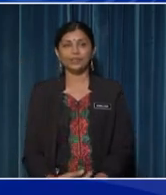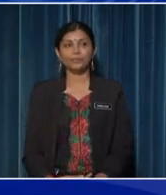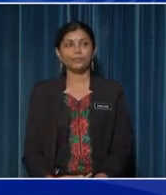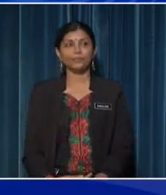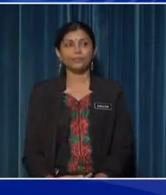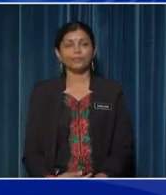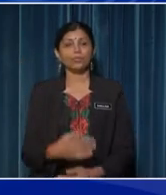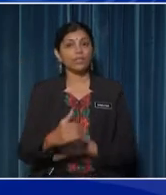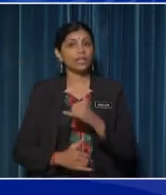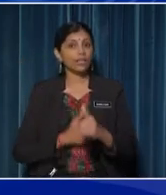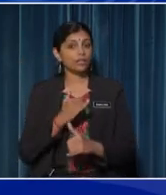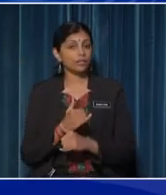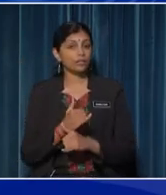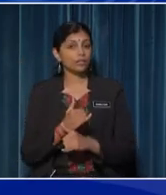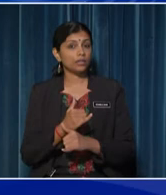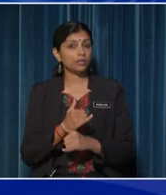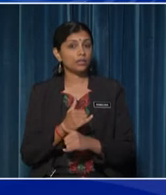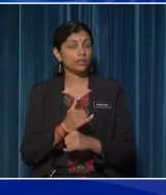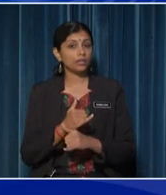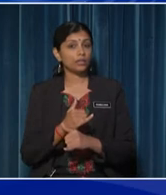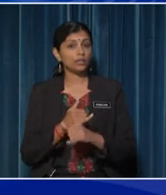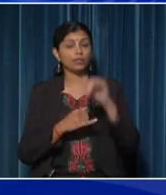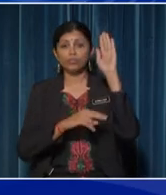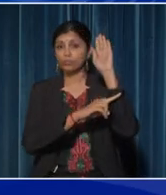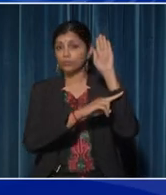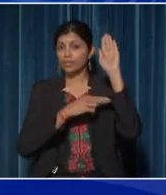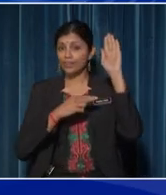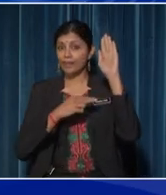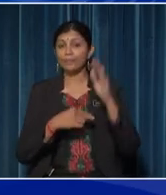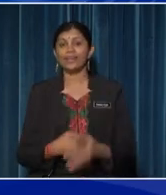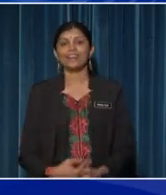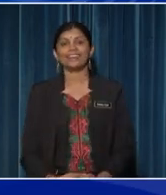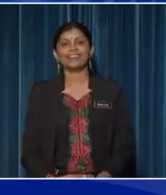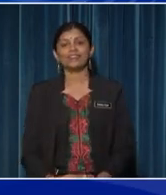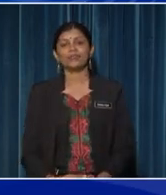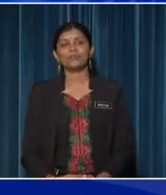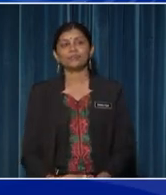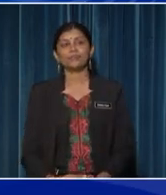What about the tyre? Very good, it is made of rubber